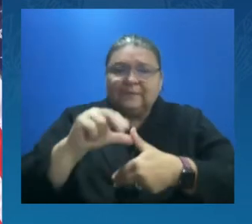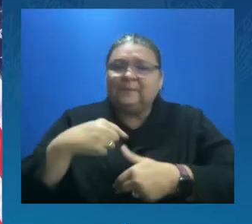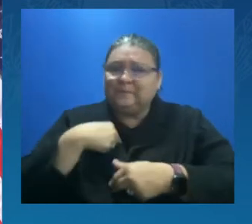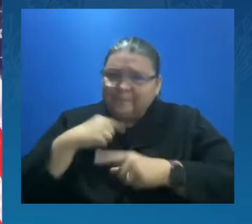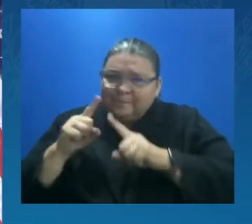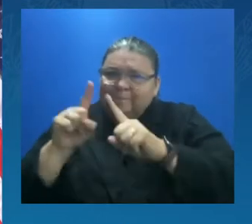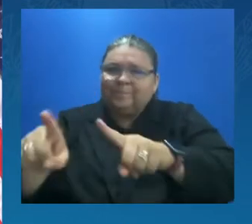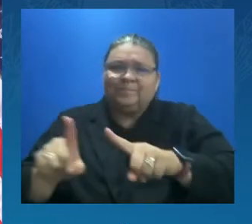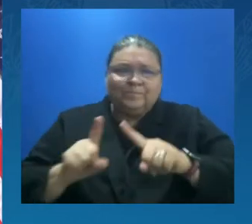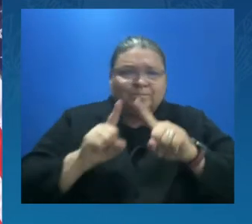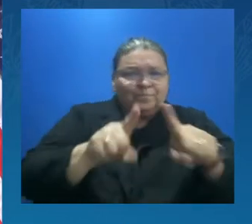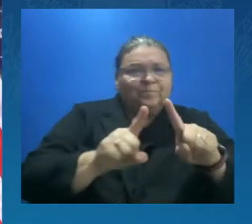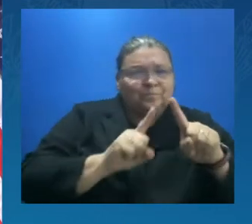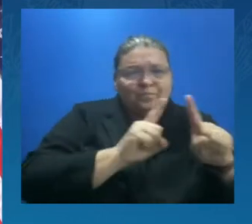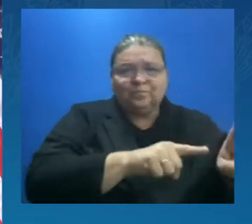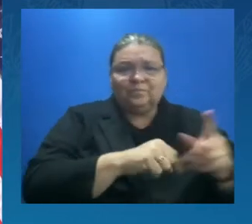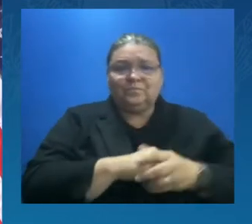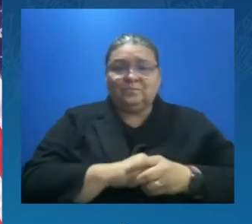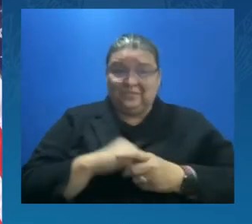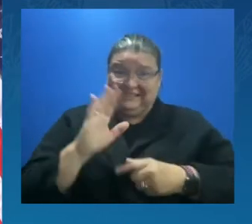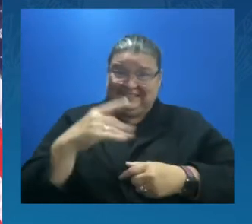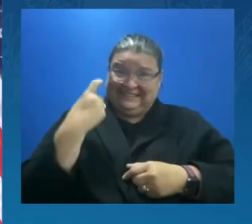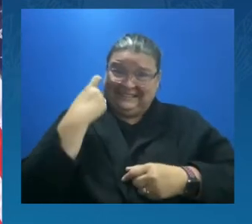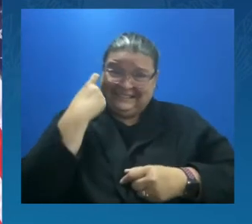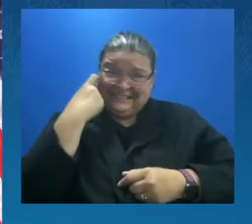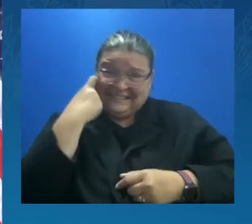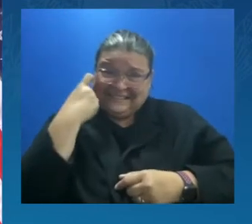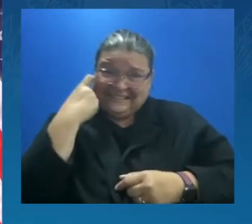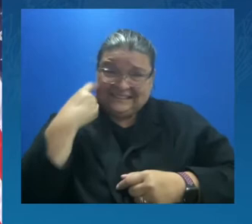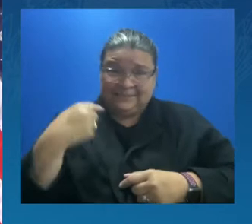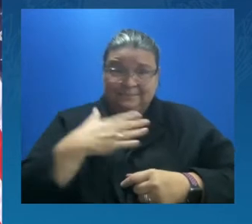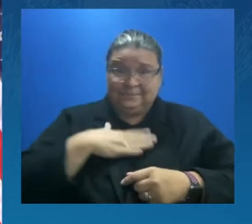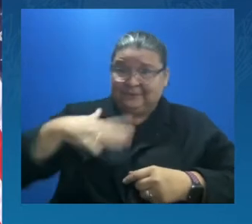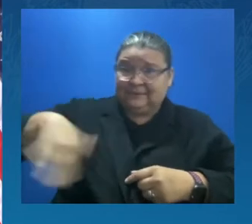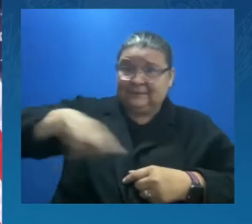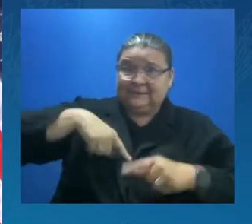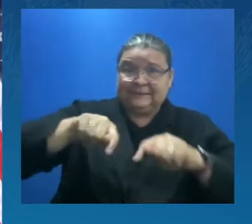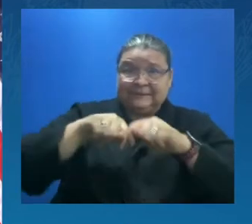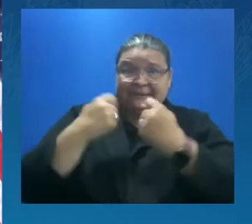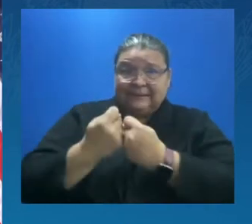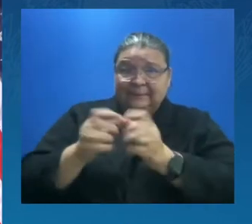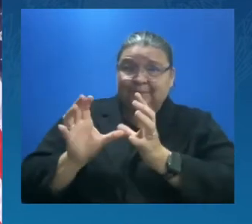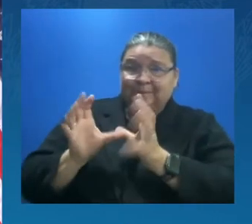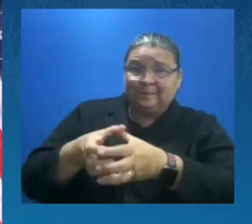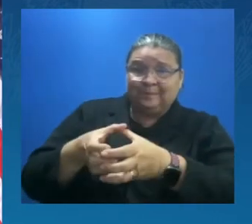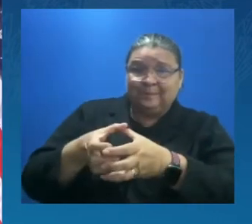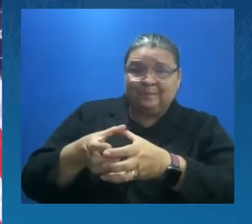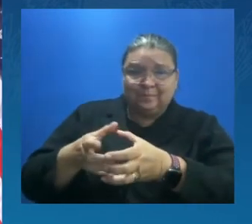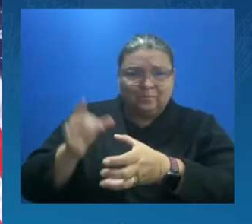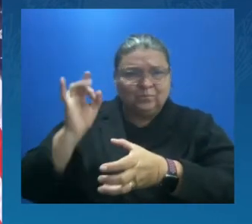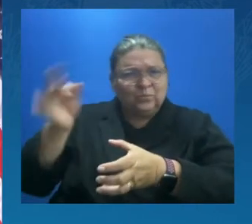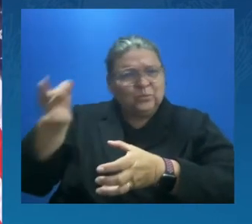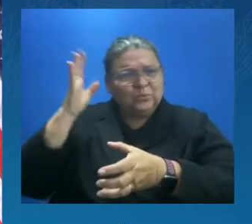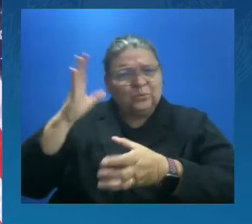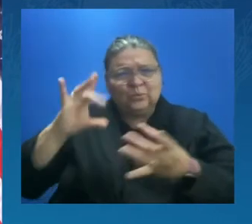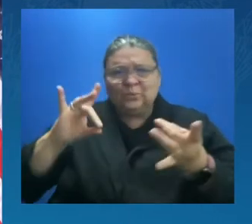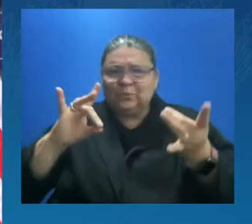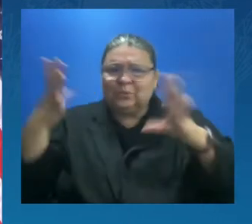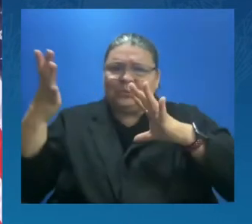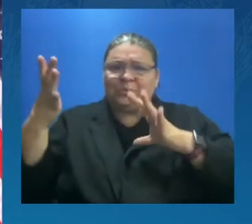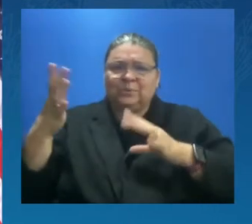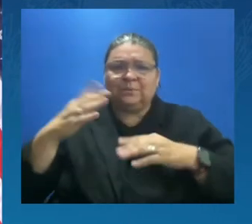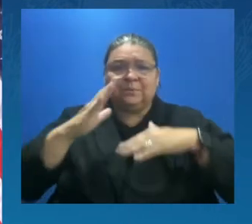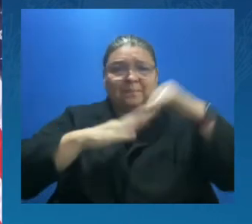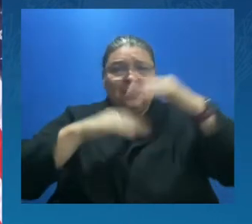Thank you. I've to the heartbreaking Champlain Towers collapse, and that is